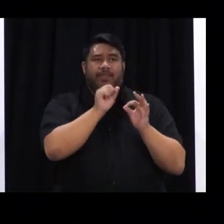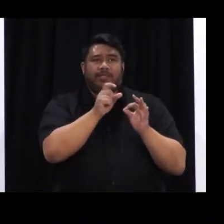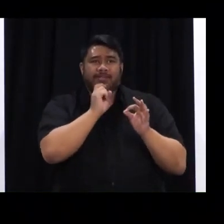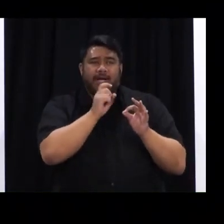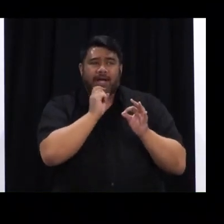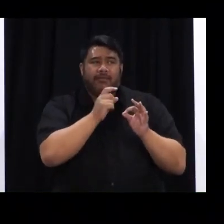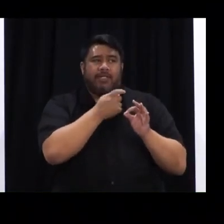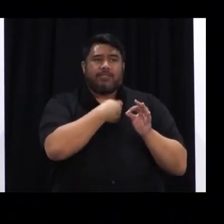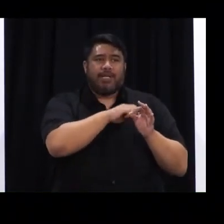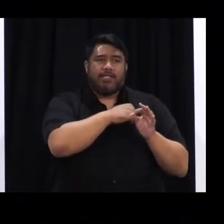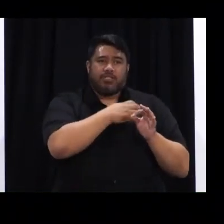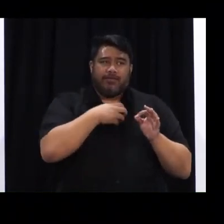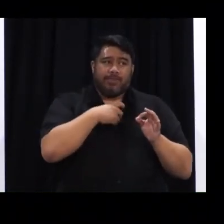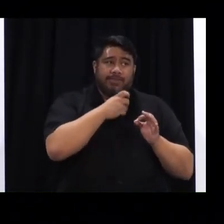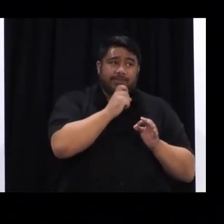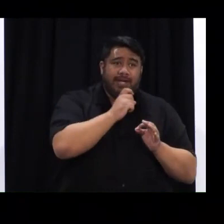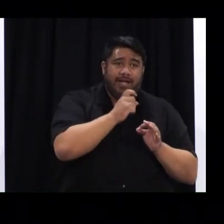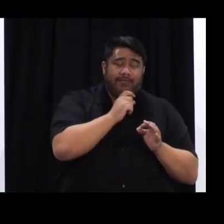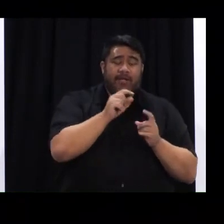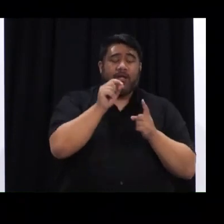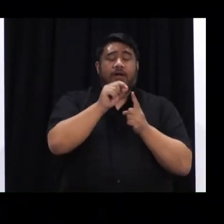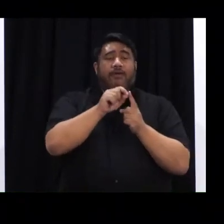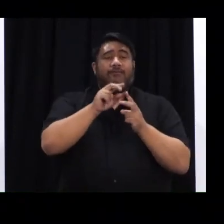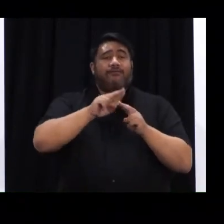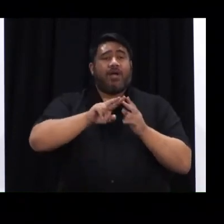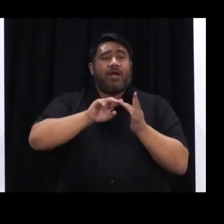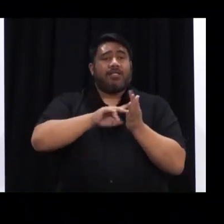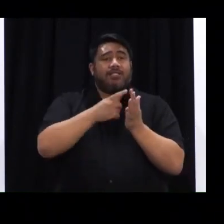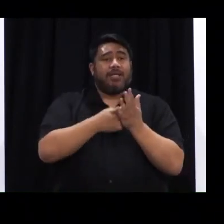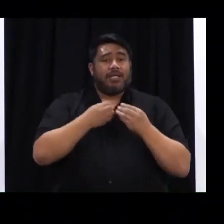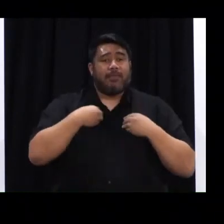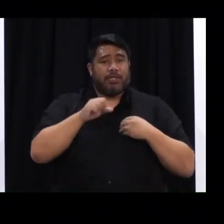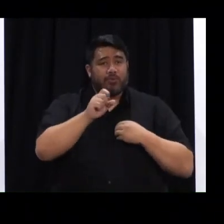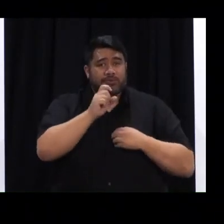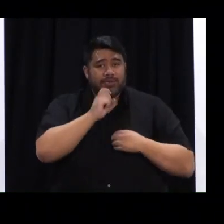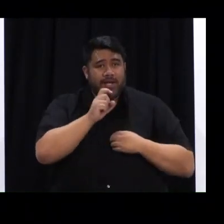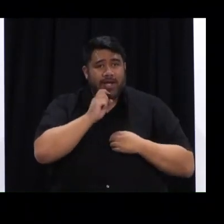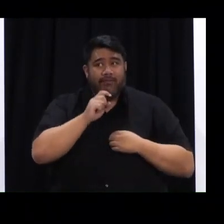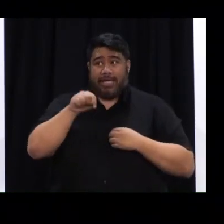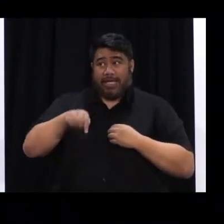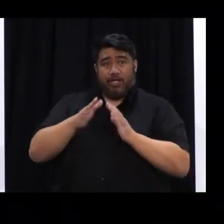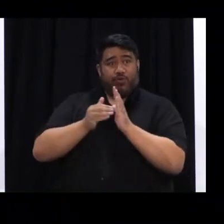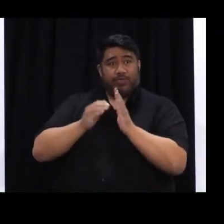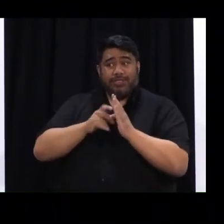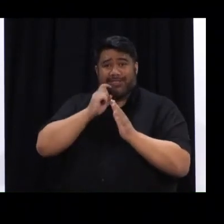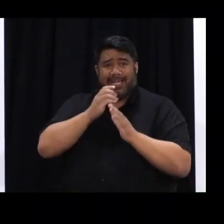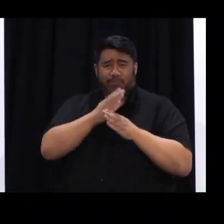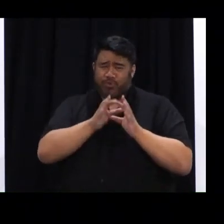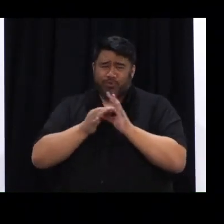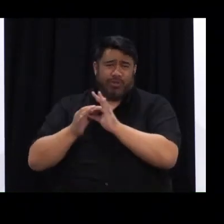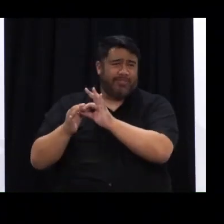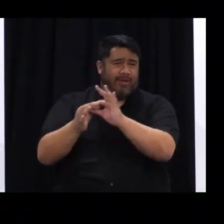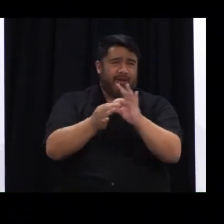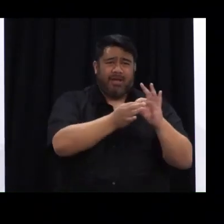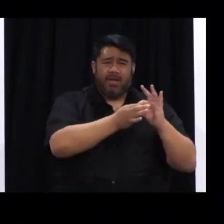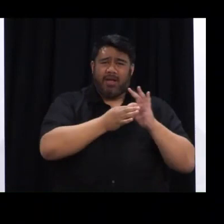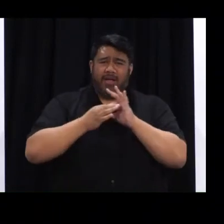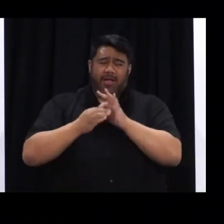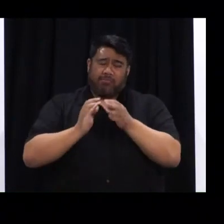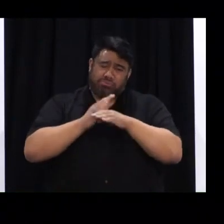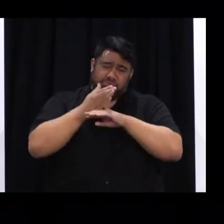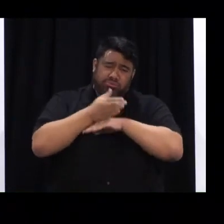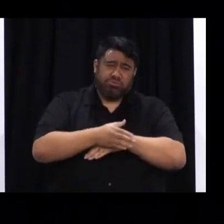and the team here in New Zealand, who have all helped make it happen. They have been working around the clock, literally day and night.